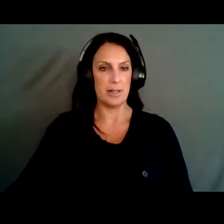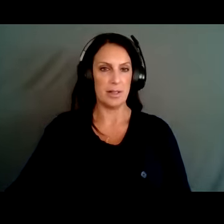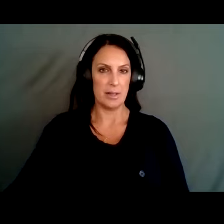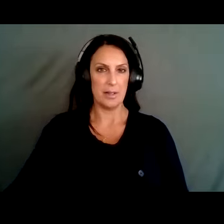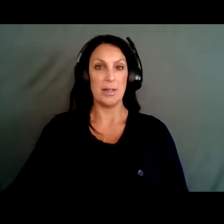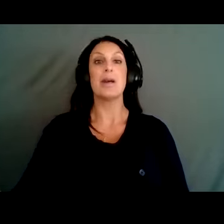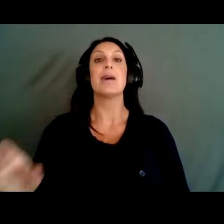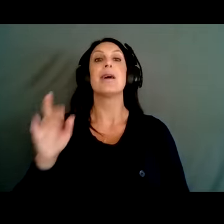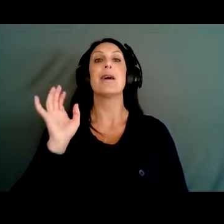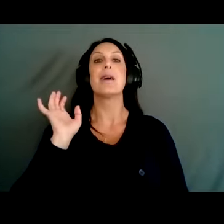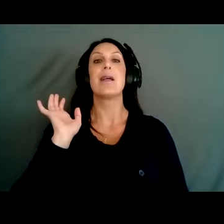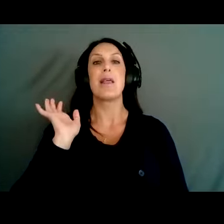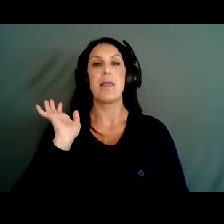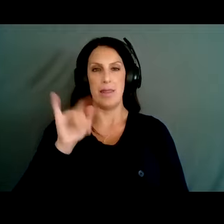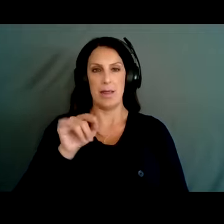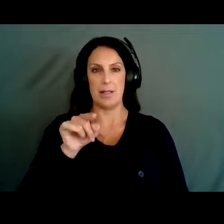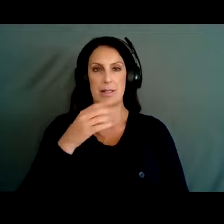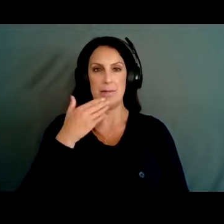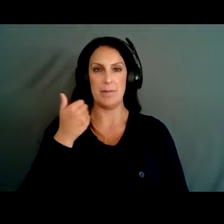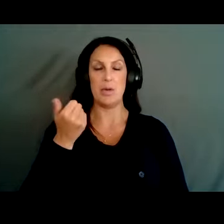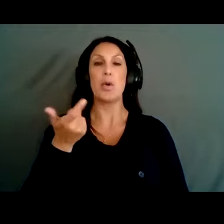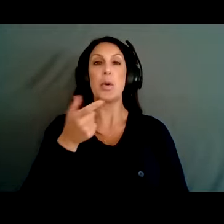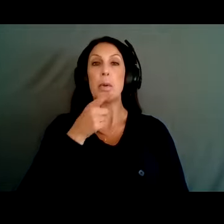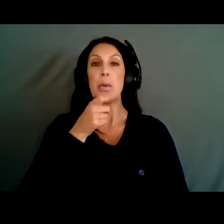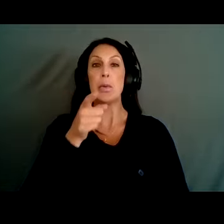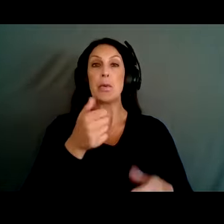Okay. That should be the right one. Who do you serve?